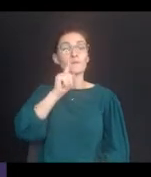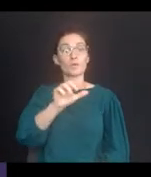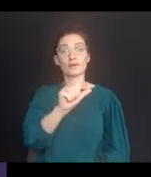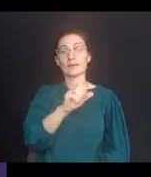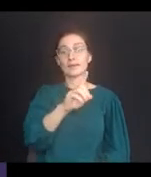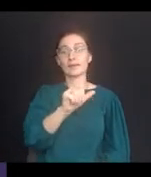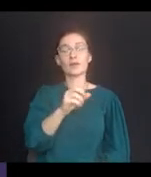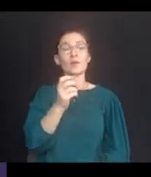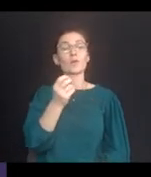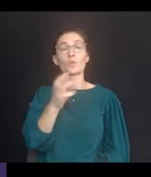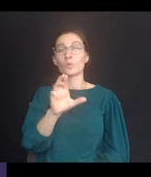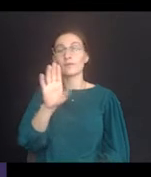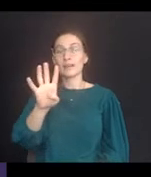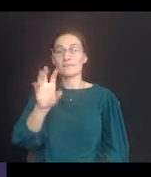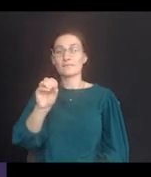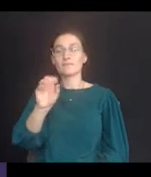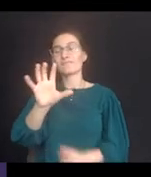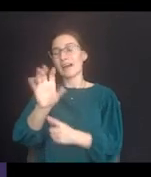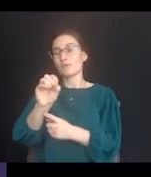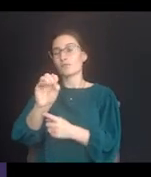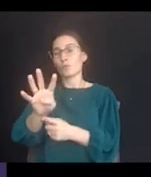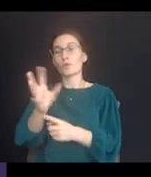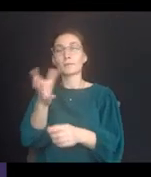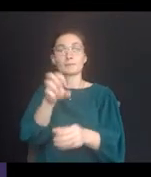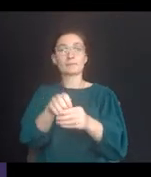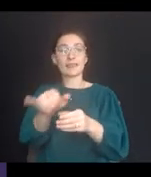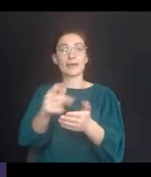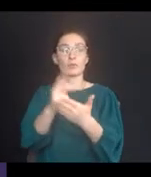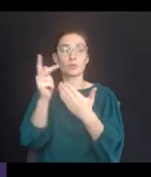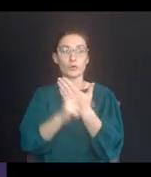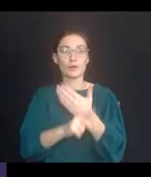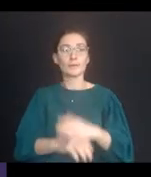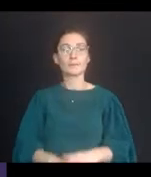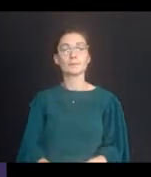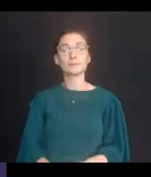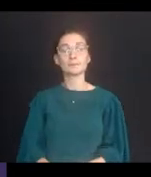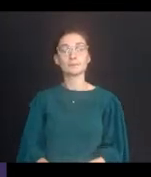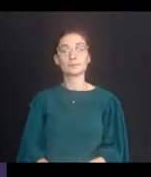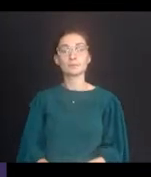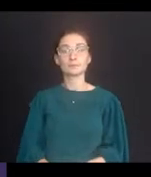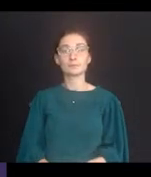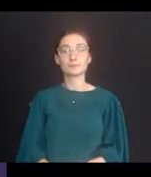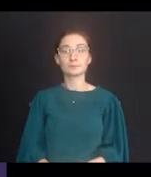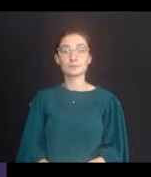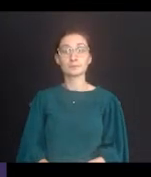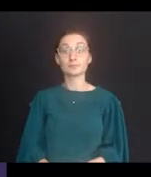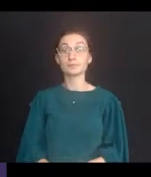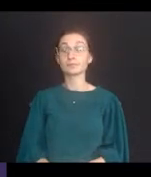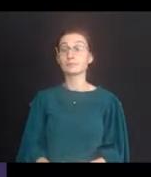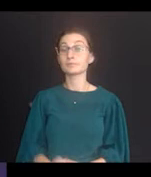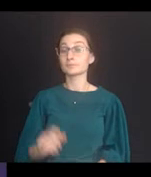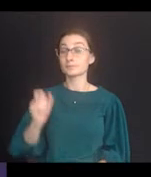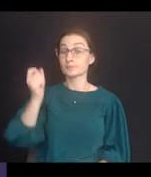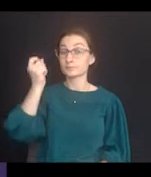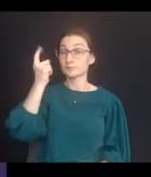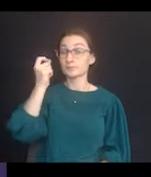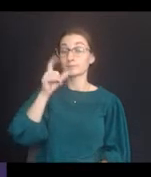for purposes under the ADA or 504 to participate in the program. However, this determination